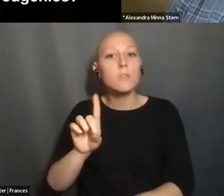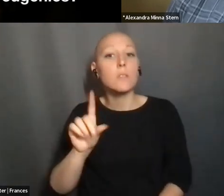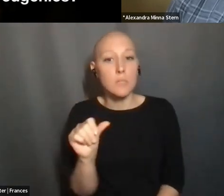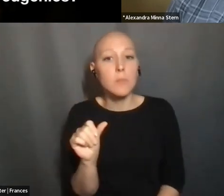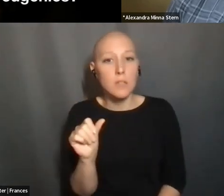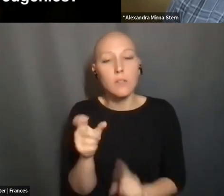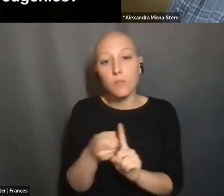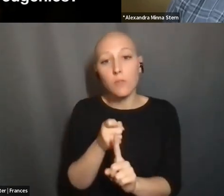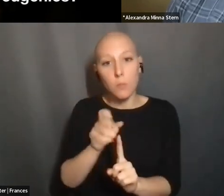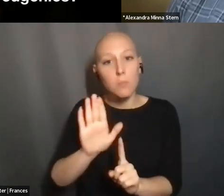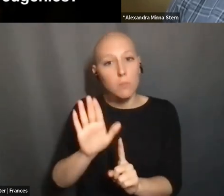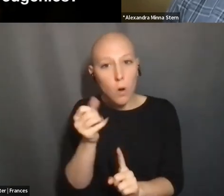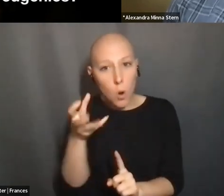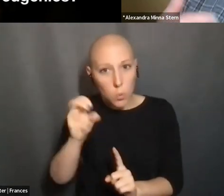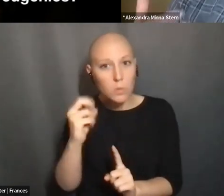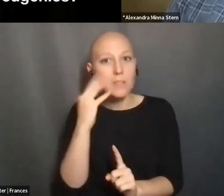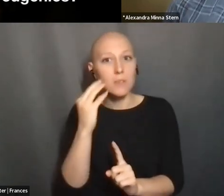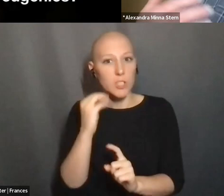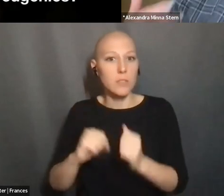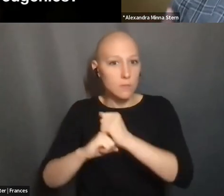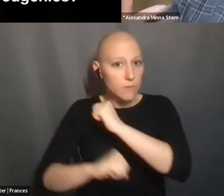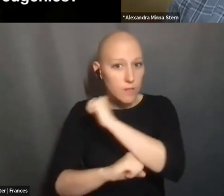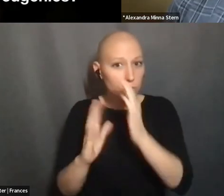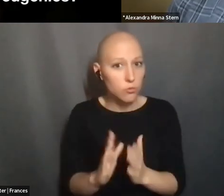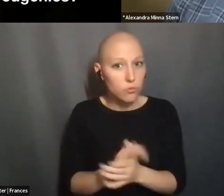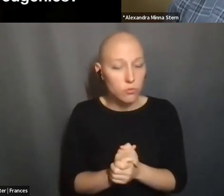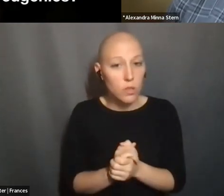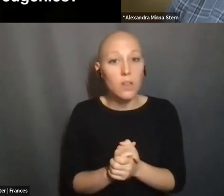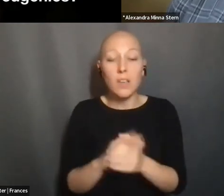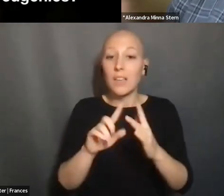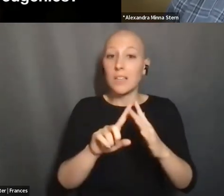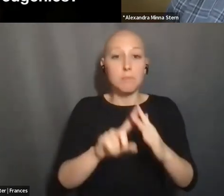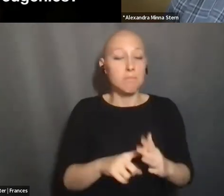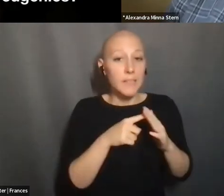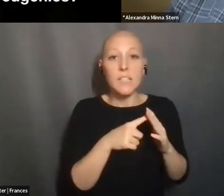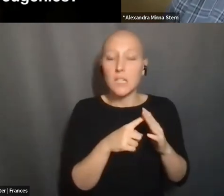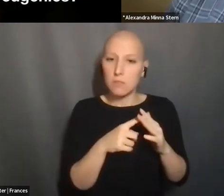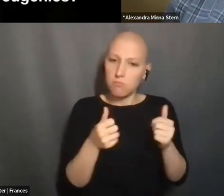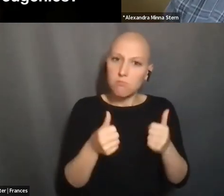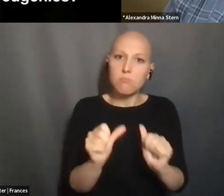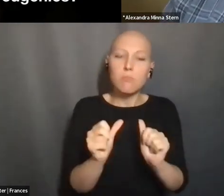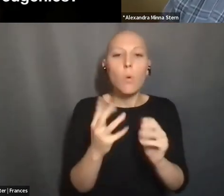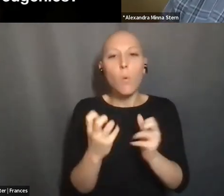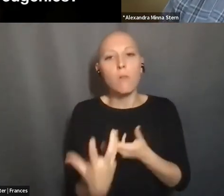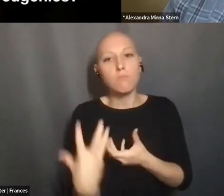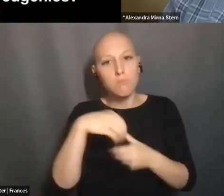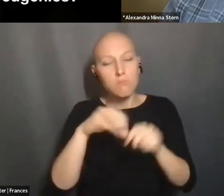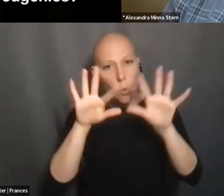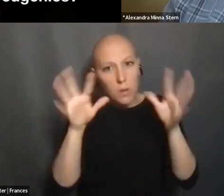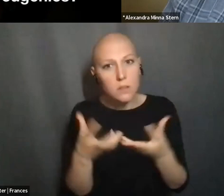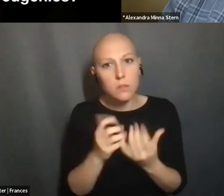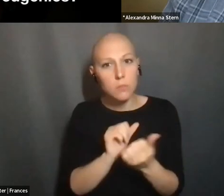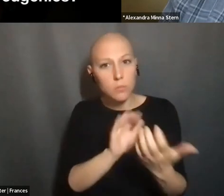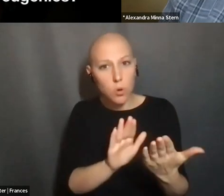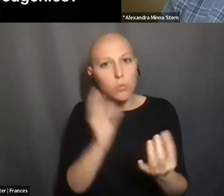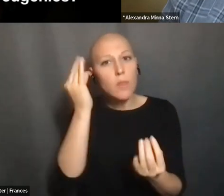HALLMARK OF THE PROGRAM, WHERE IT HAS ATTEMPTED FROM THE VERY BEGINNING TO HAVE AN INCLUSIVE, HOLISTIC APPROACH TO THINKING ABOUT